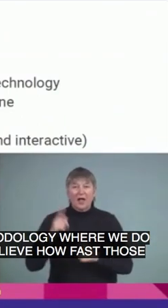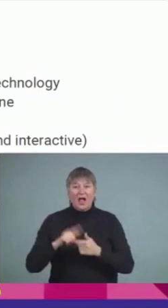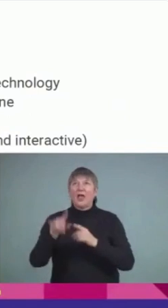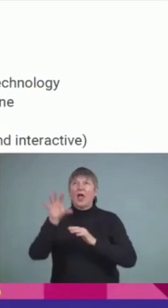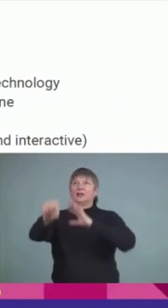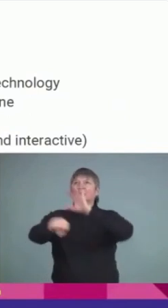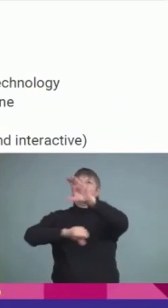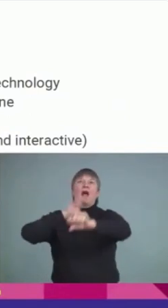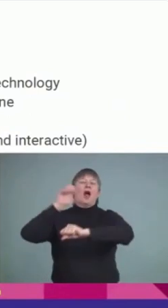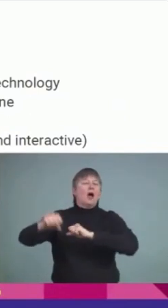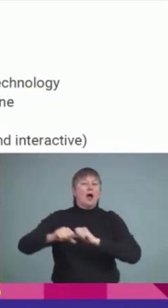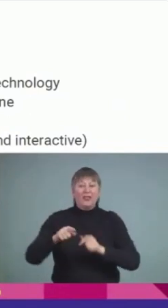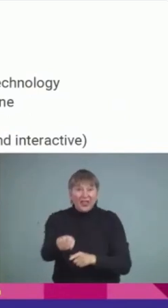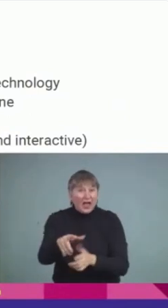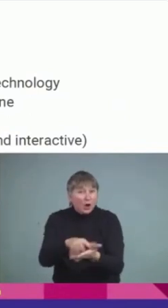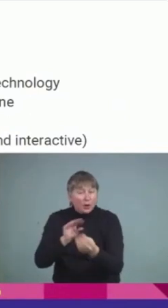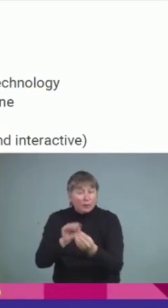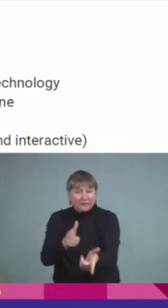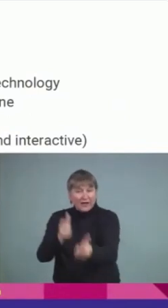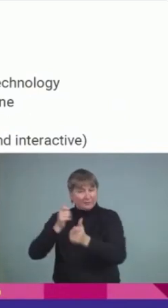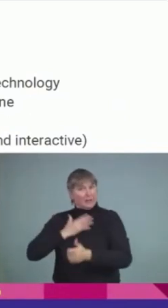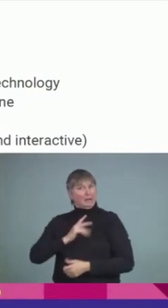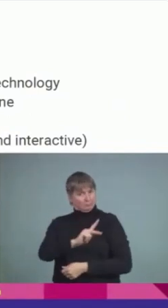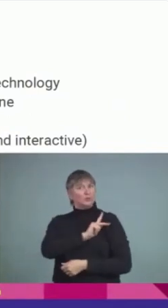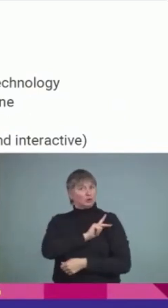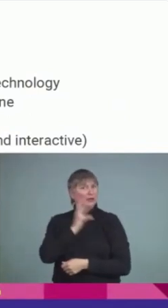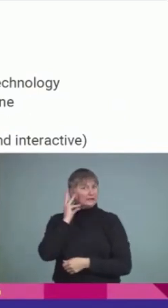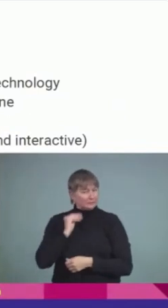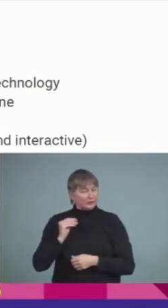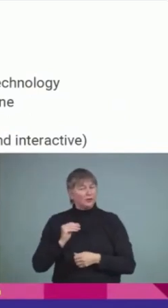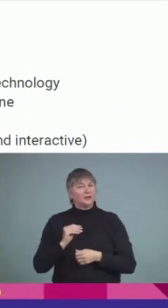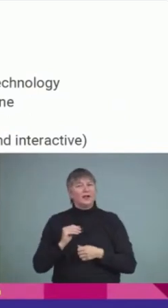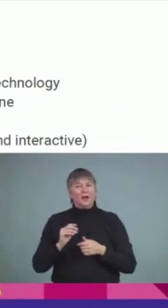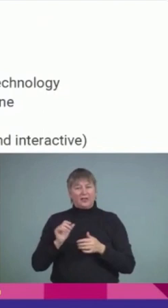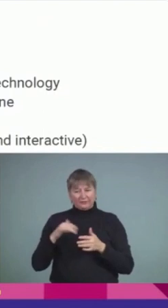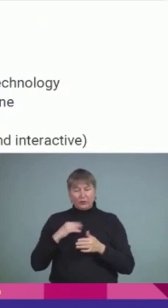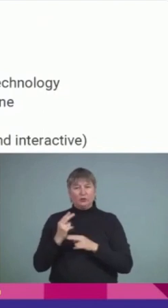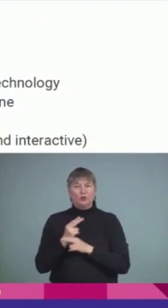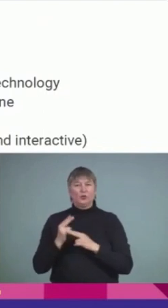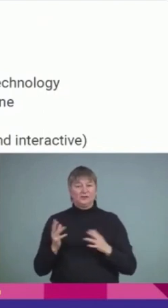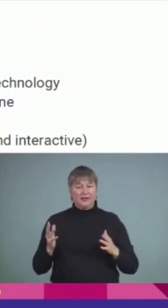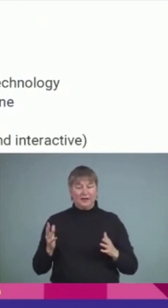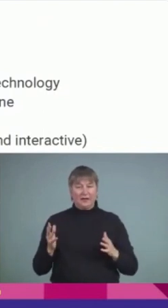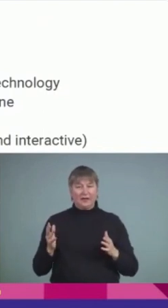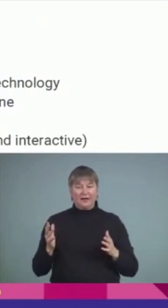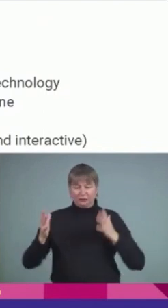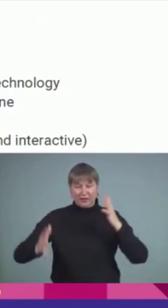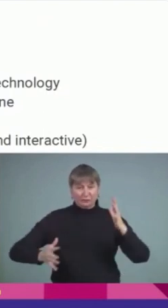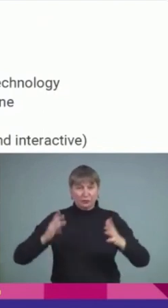just from that personal experience, I sure saw that with my students, that using a gesture really does help.